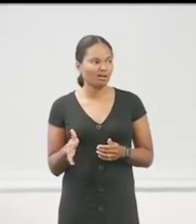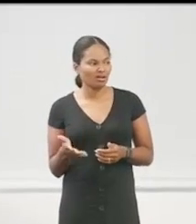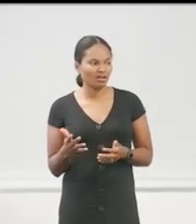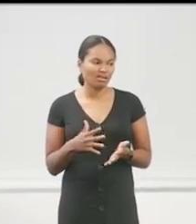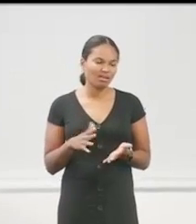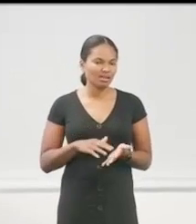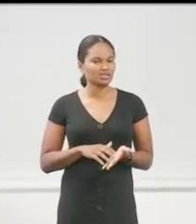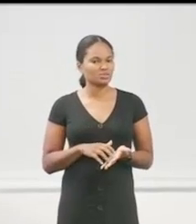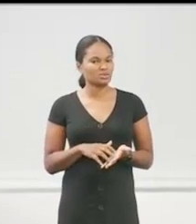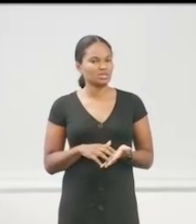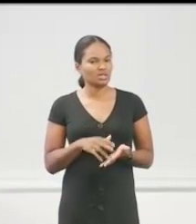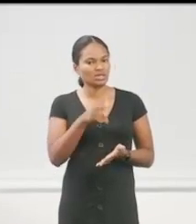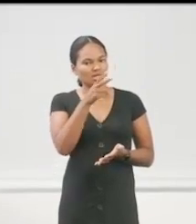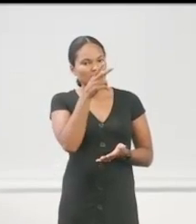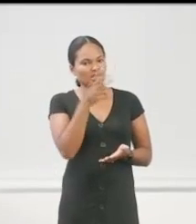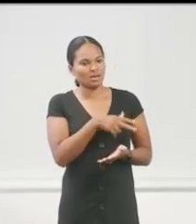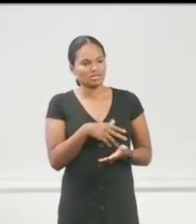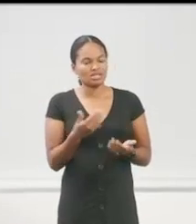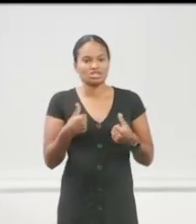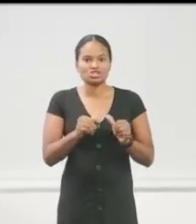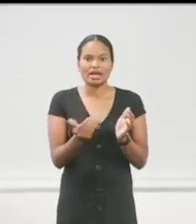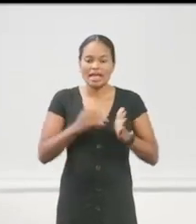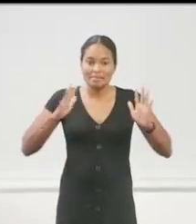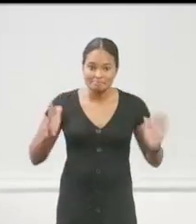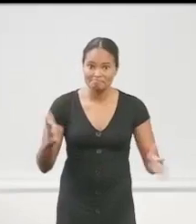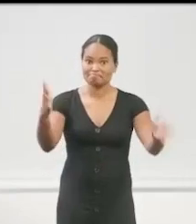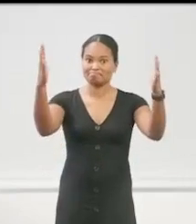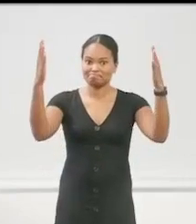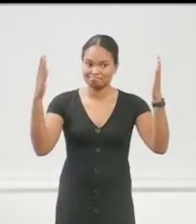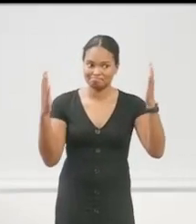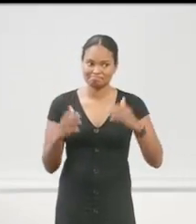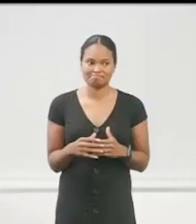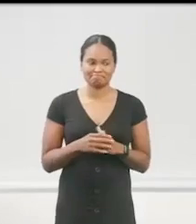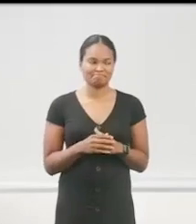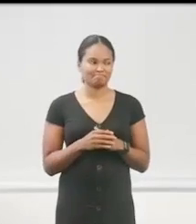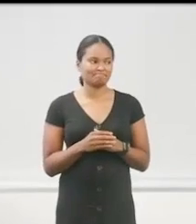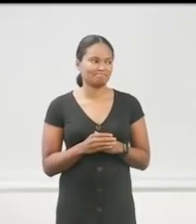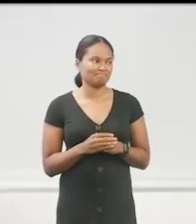Just a little weak there. Can we try it again? One more. Big round of applause. There we go.